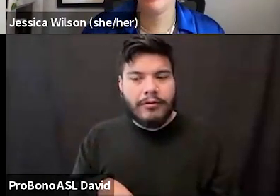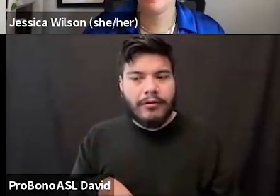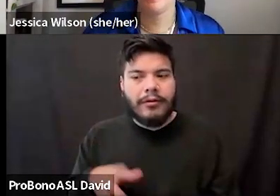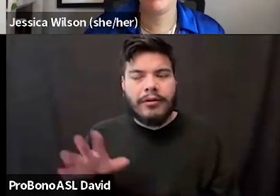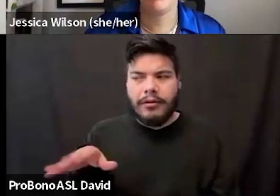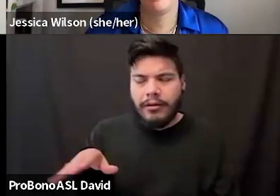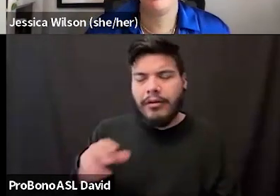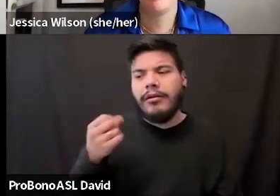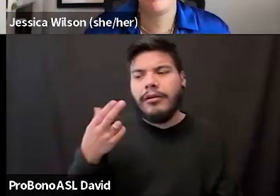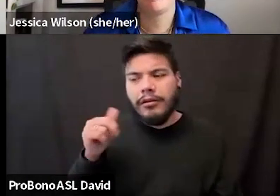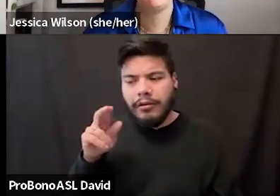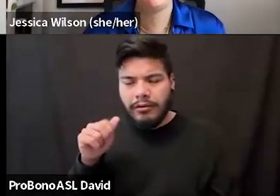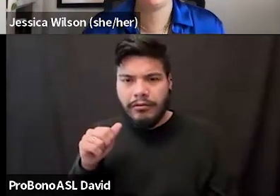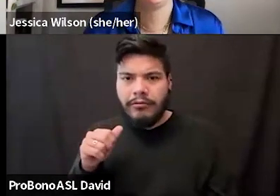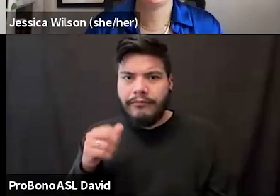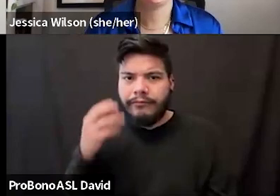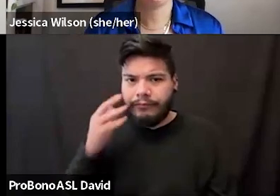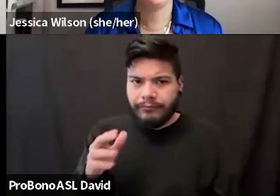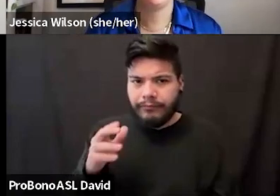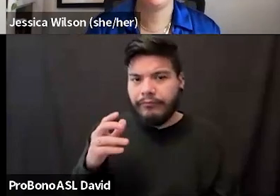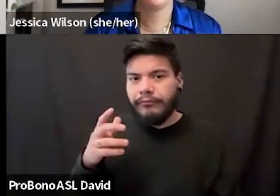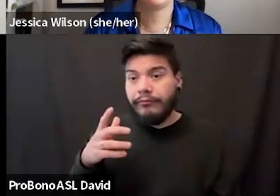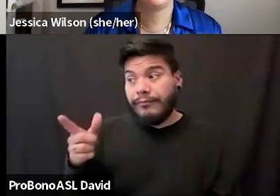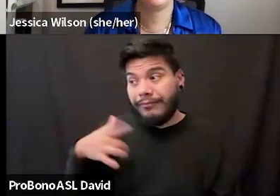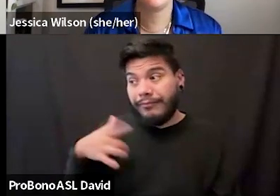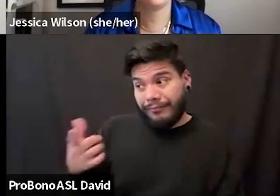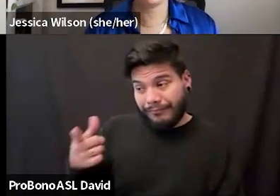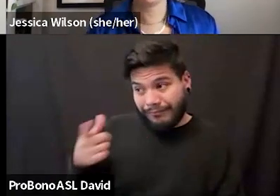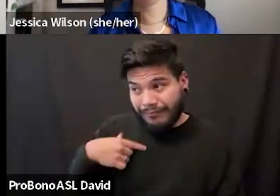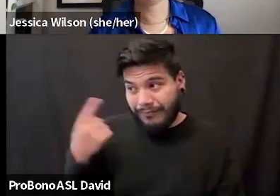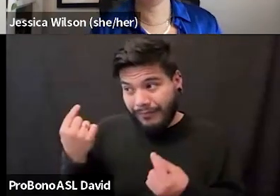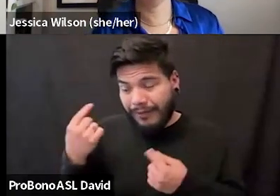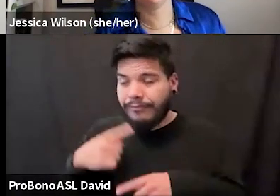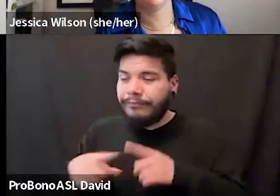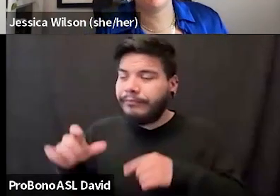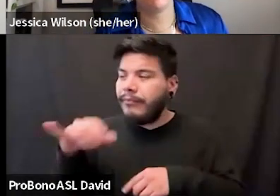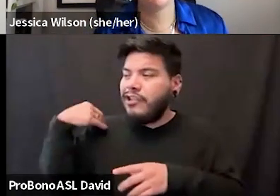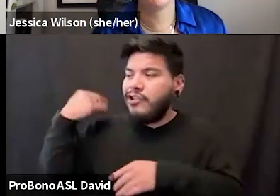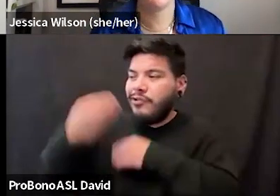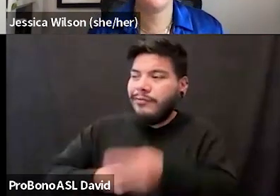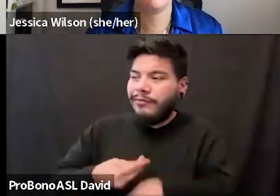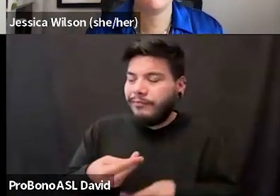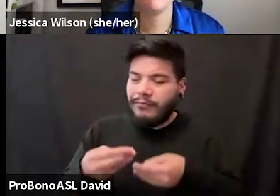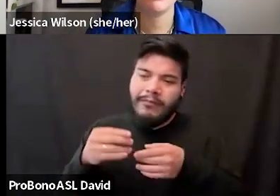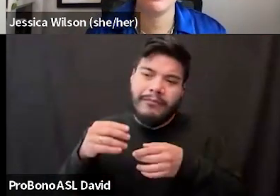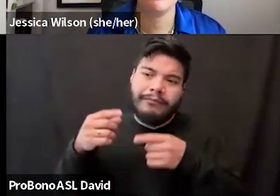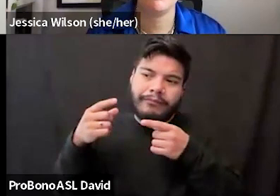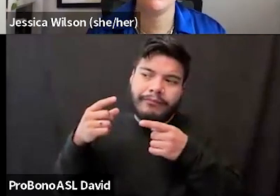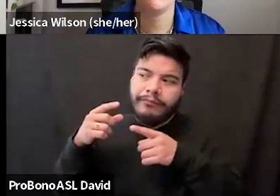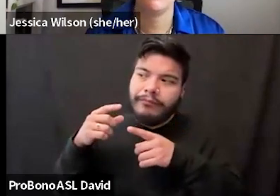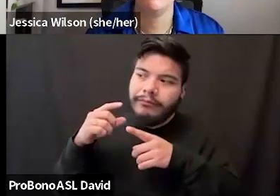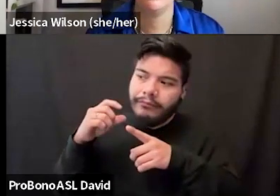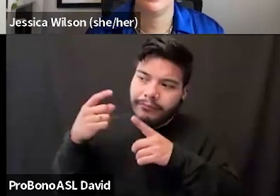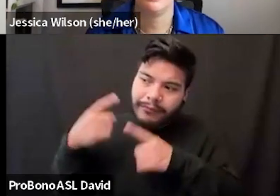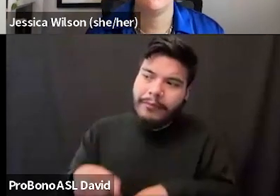Hey Shayna, I don't know what you're up to, but like this intergenerational situation I think would be really